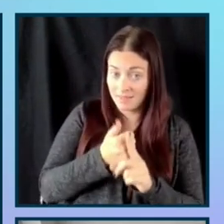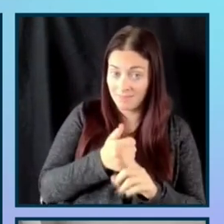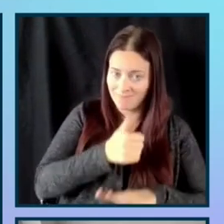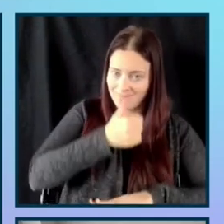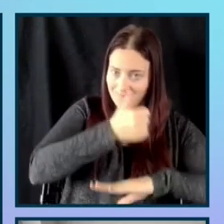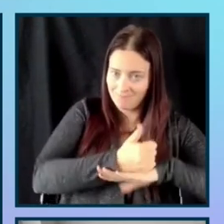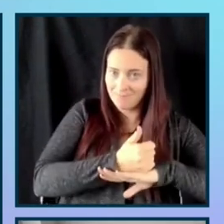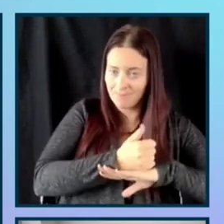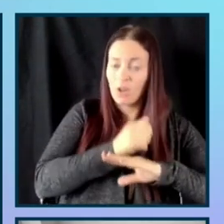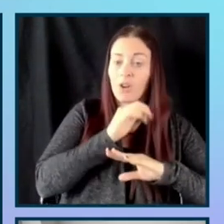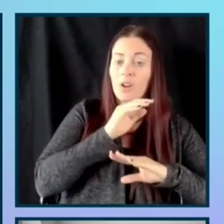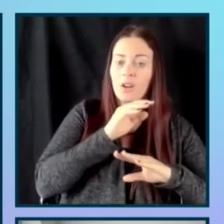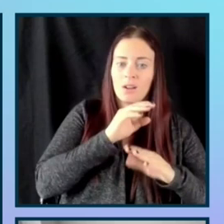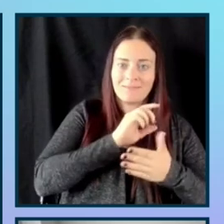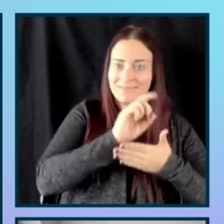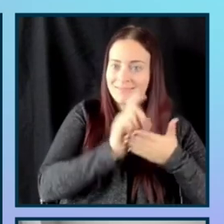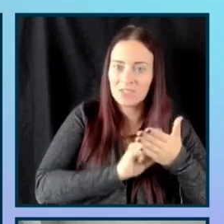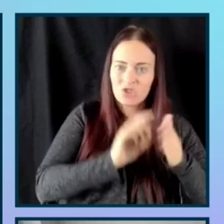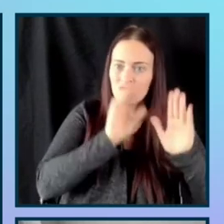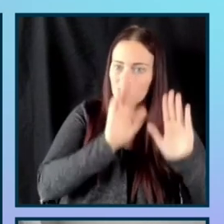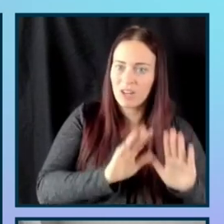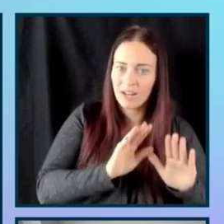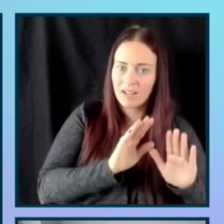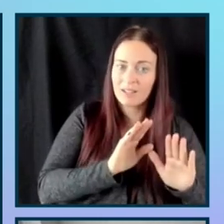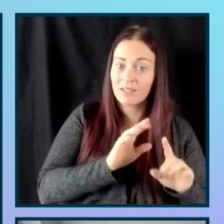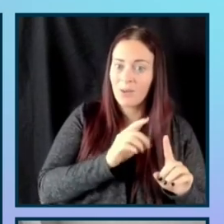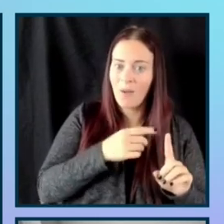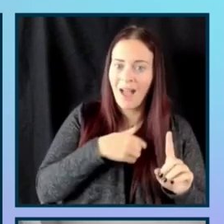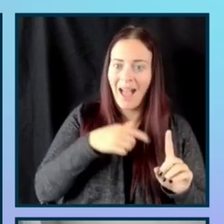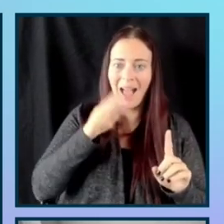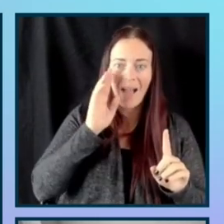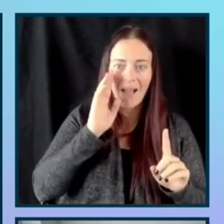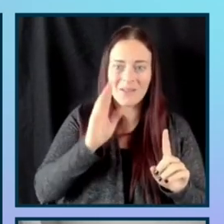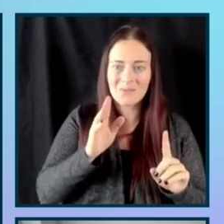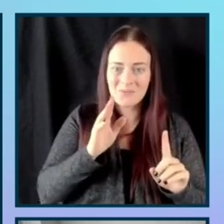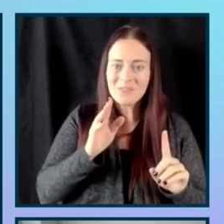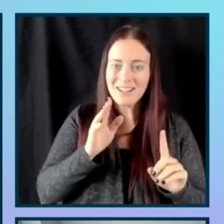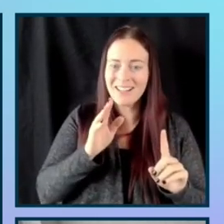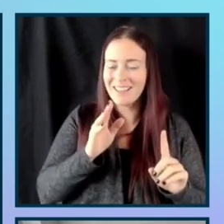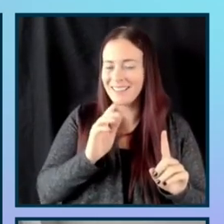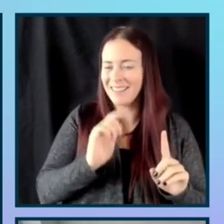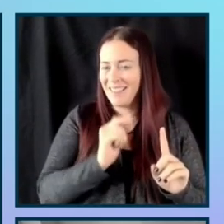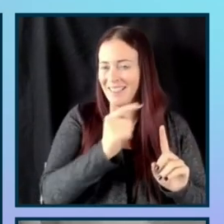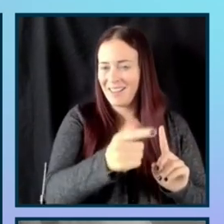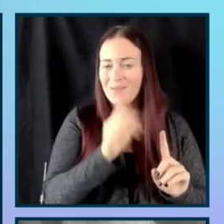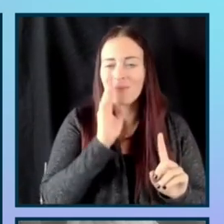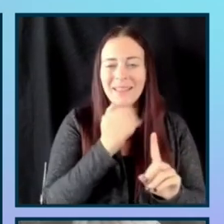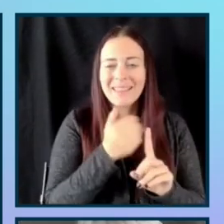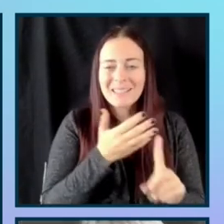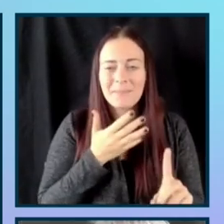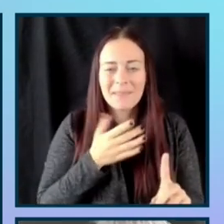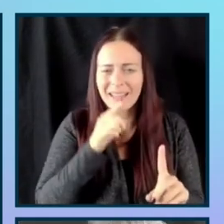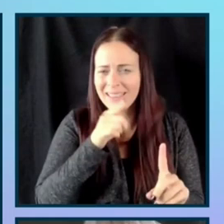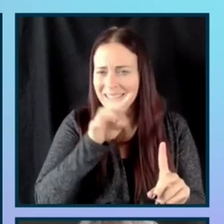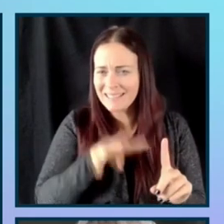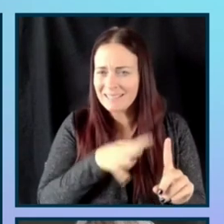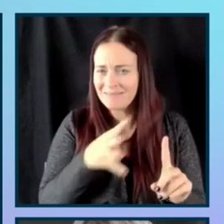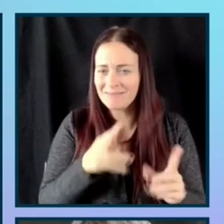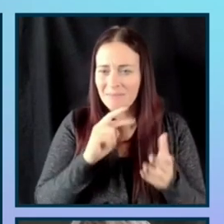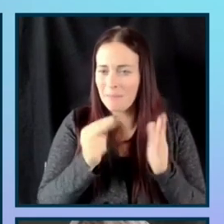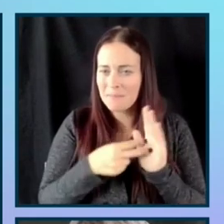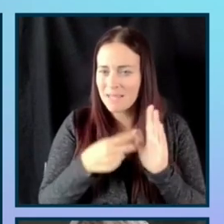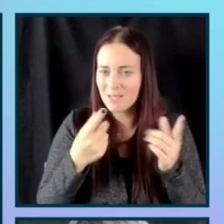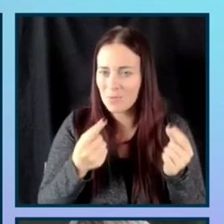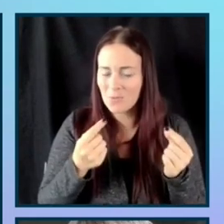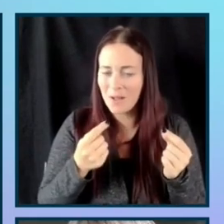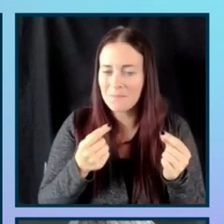job in doing it that I would actually leave it up to her to bring you through this. Mm-hmm. Okay. So this is, um, very